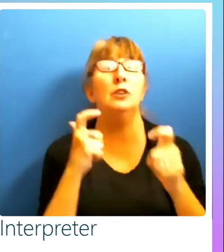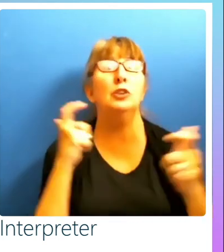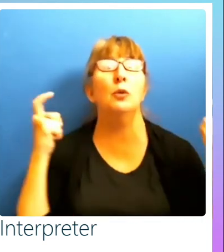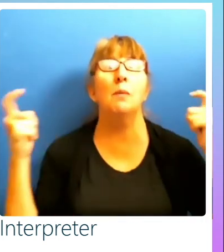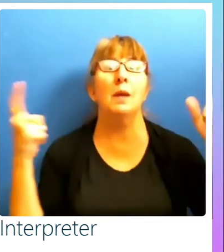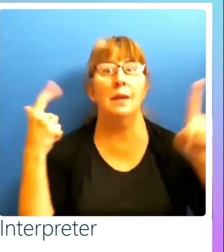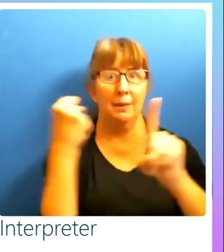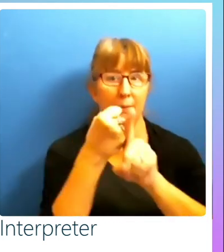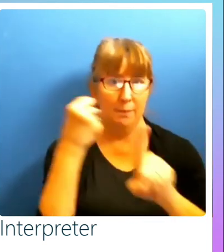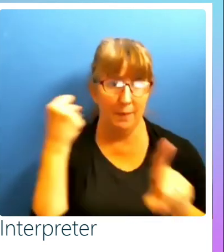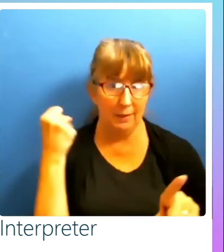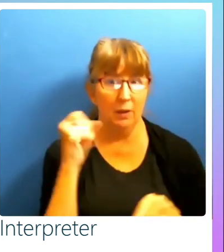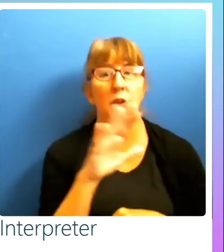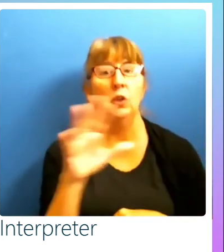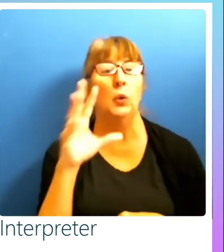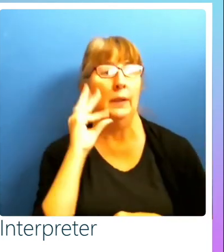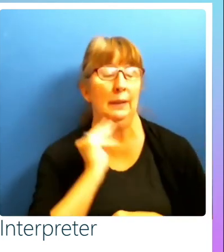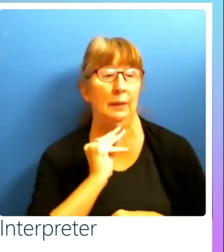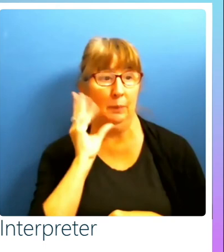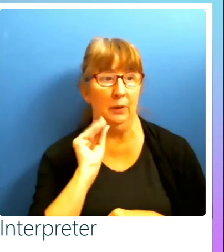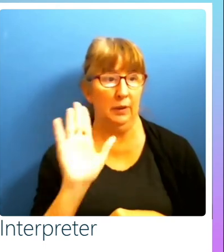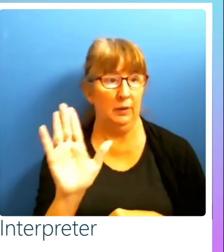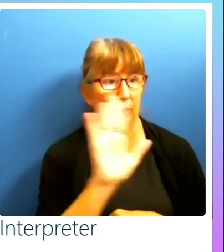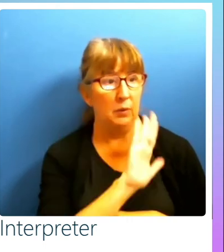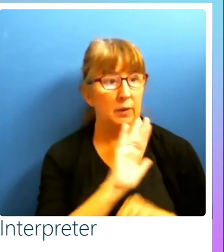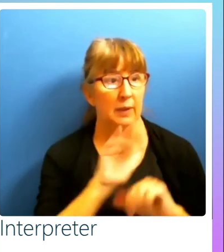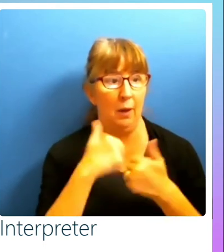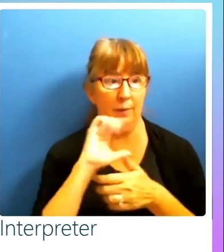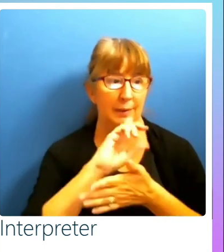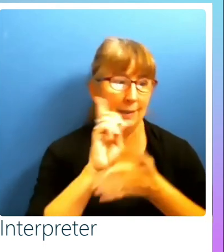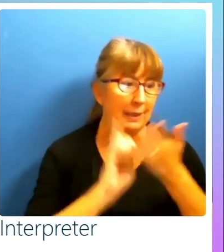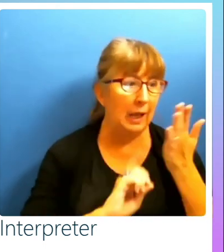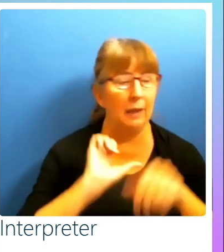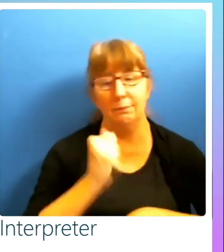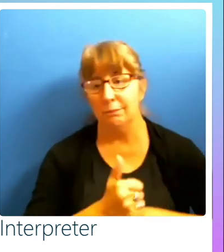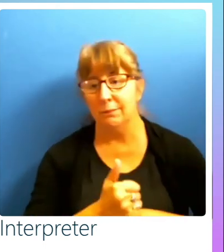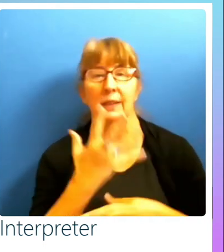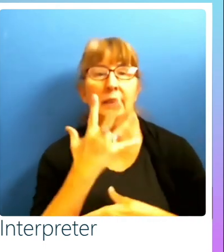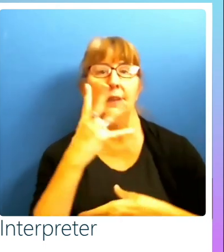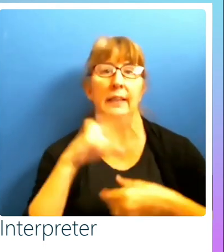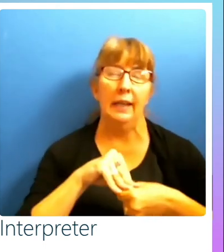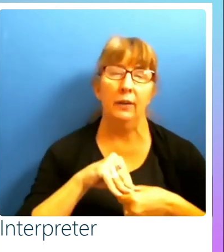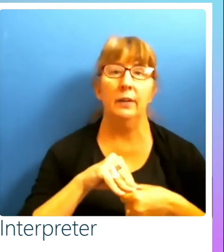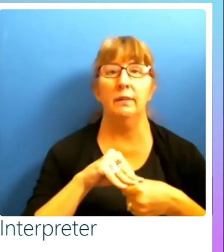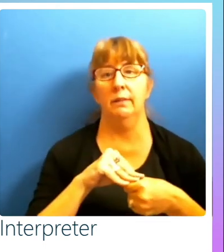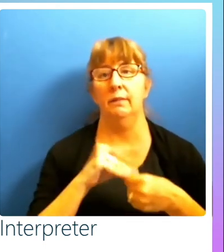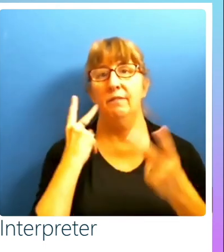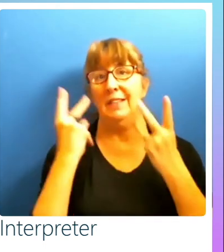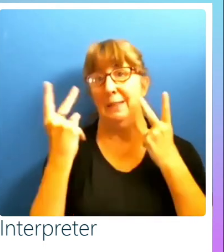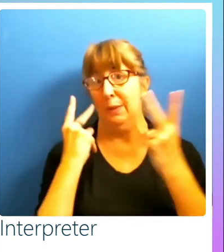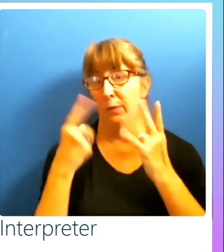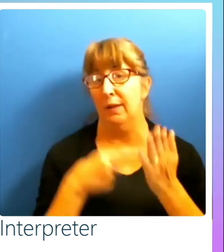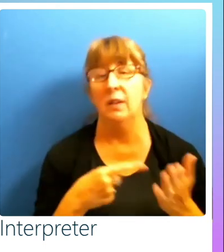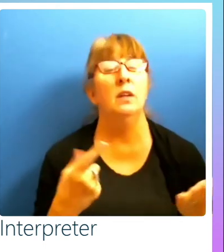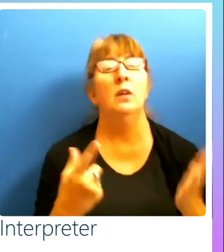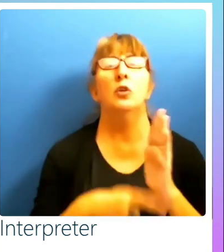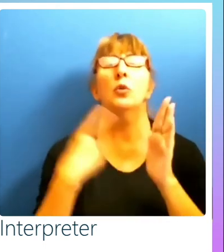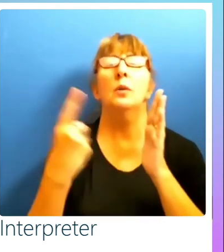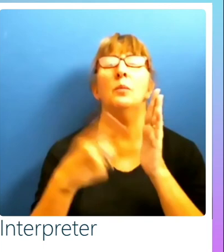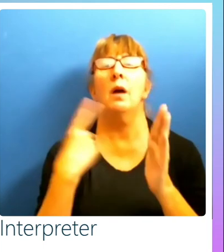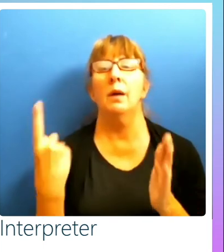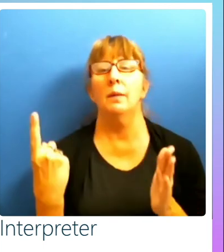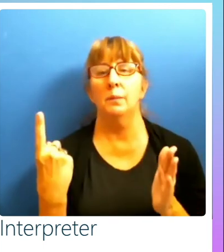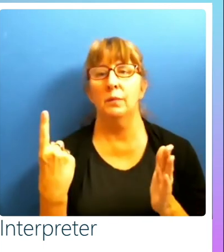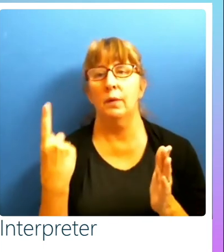on your experience, right, and the way the thing is designed and just the inherent usability of it. So I, I sometimes, you know,